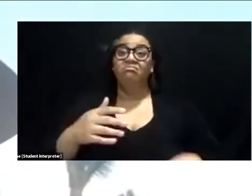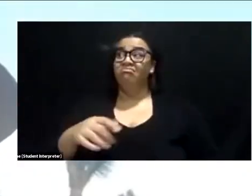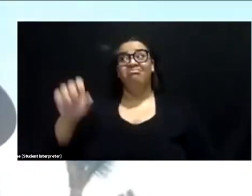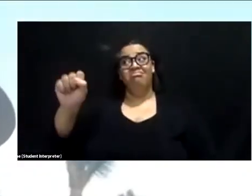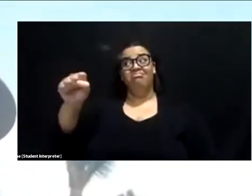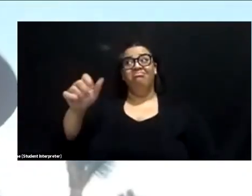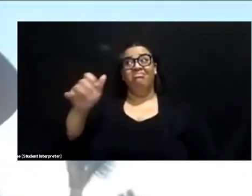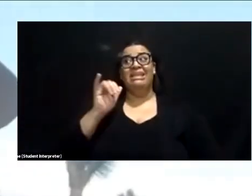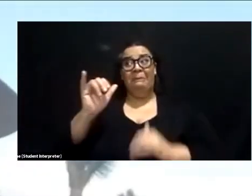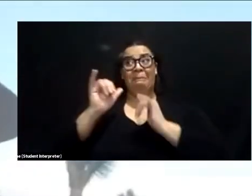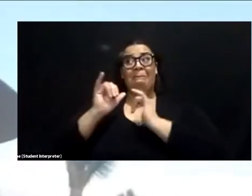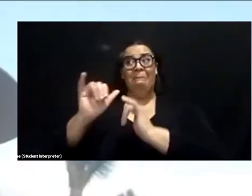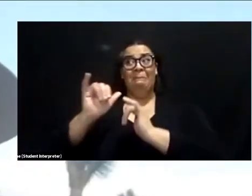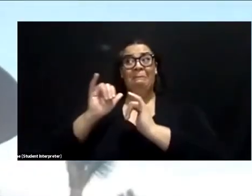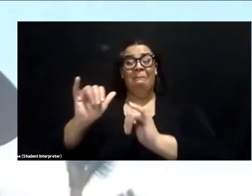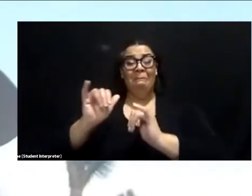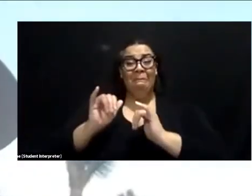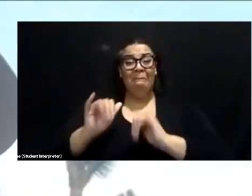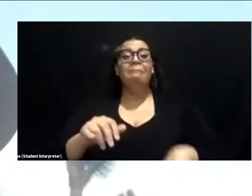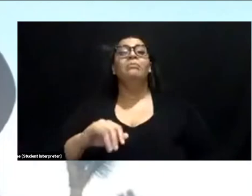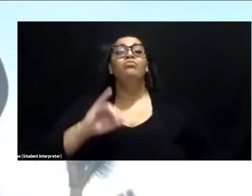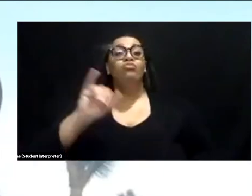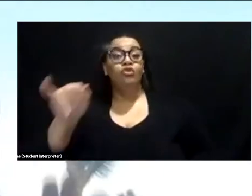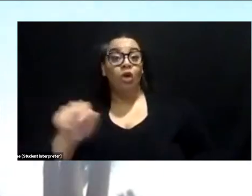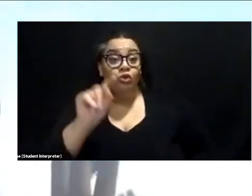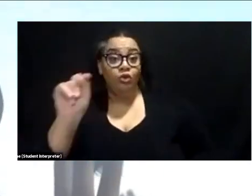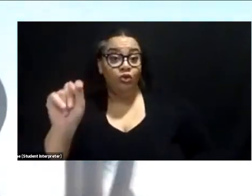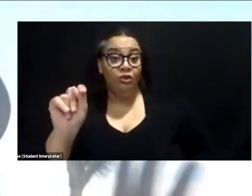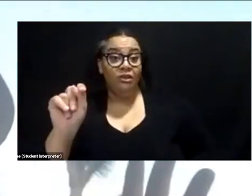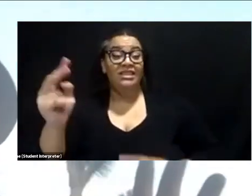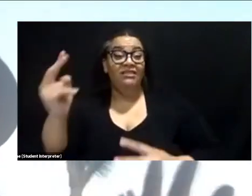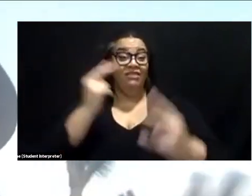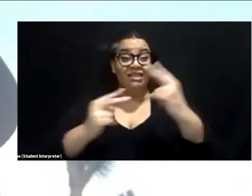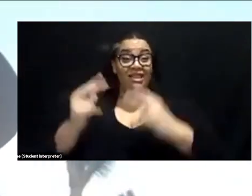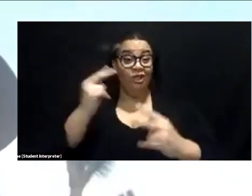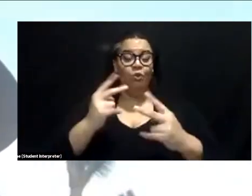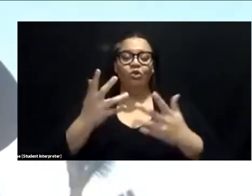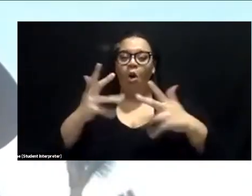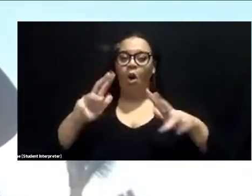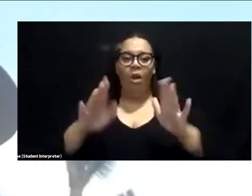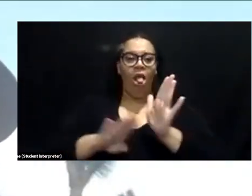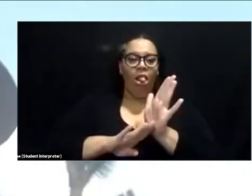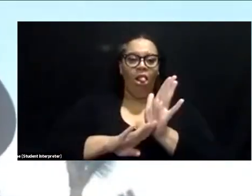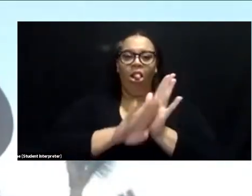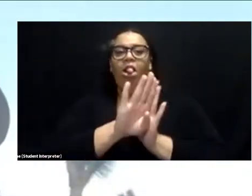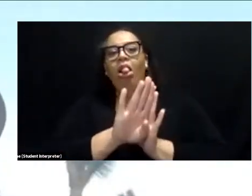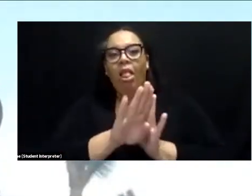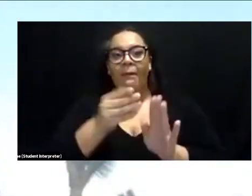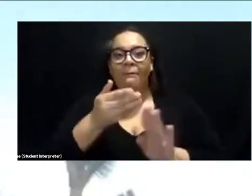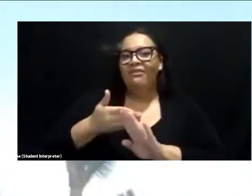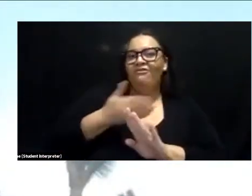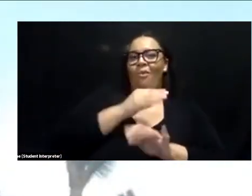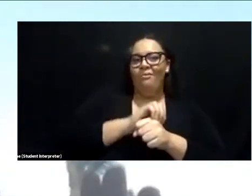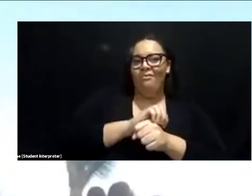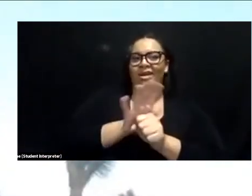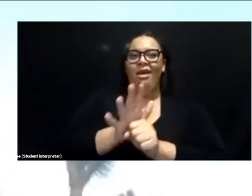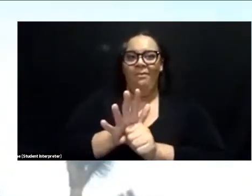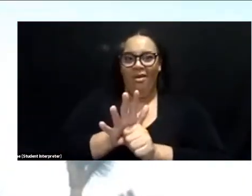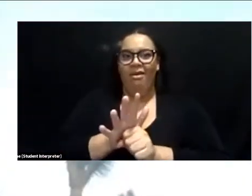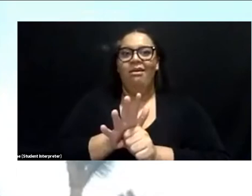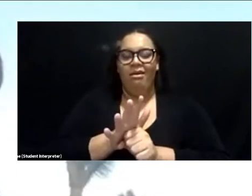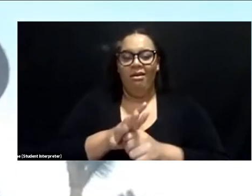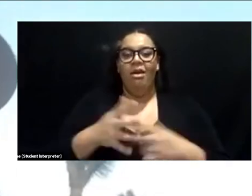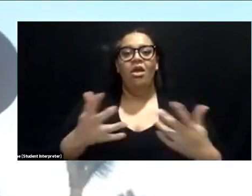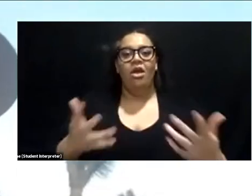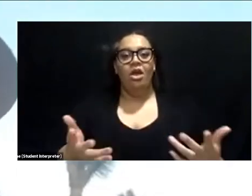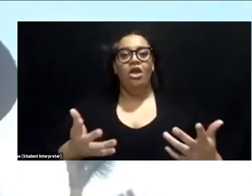So Joshua trees visitation just was already spiking before the pandemic hit. Um, the graph of visitation